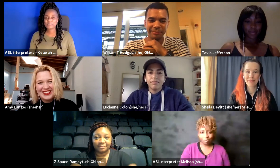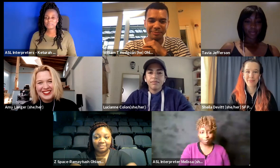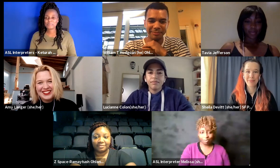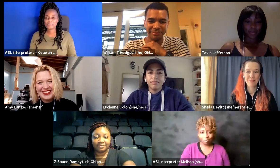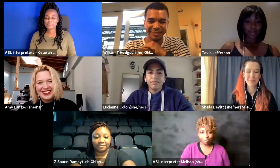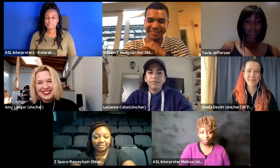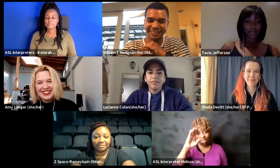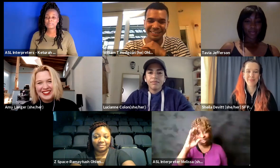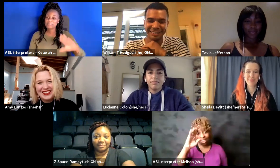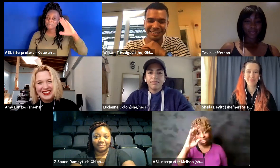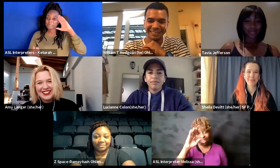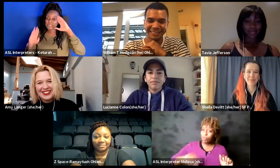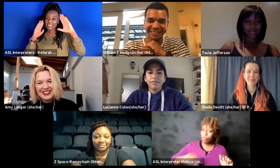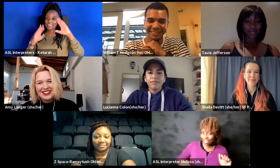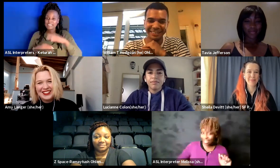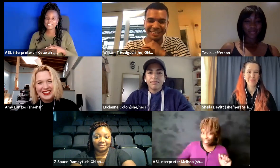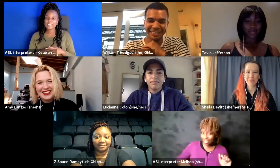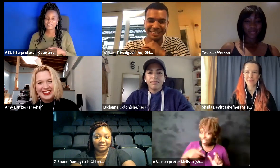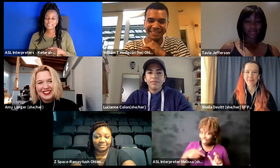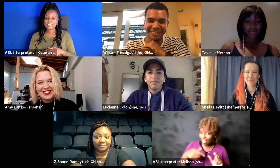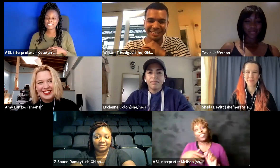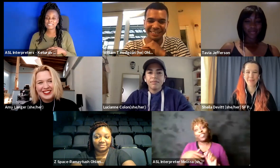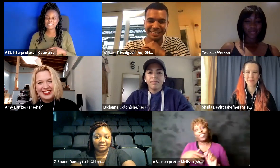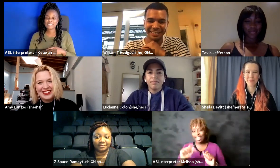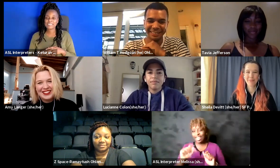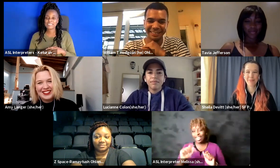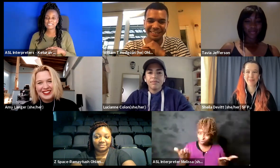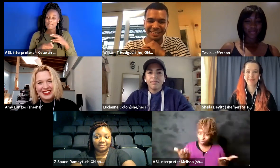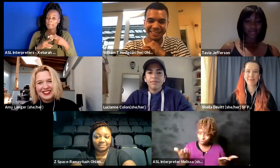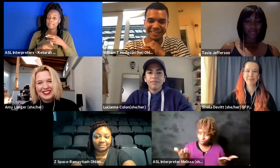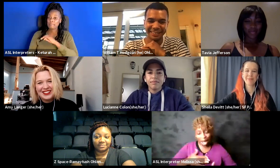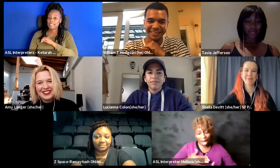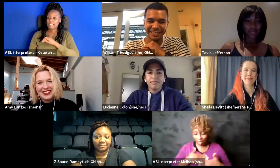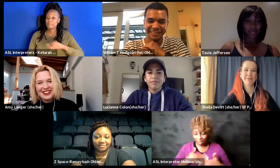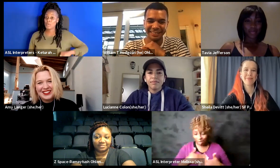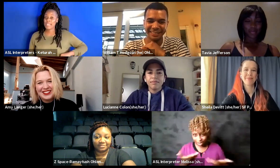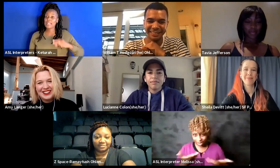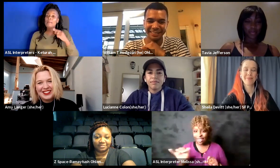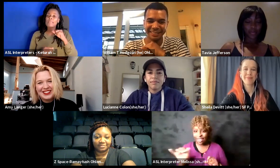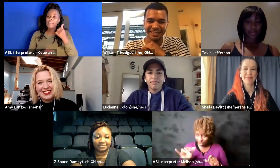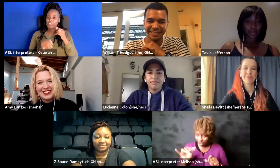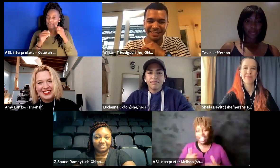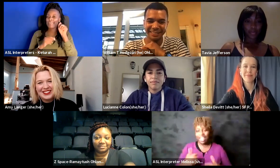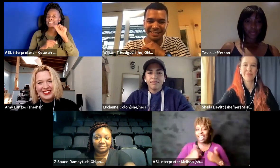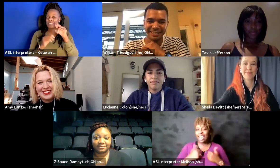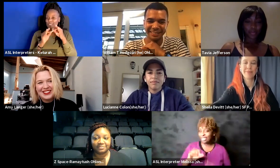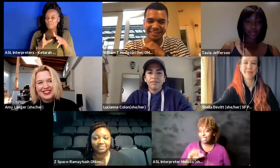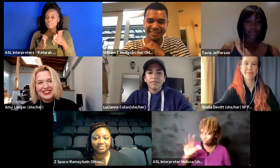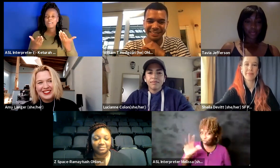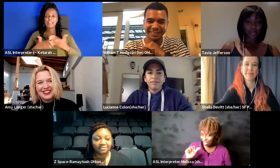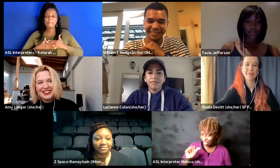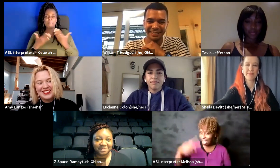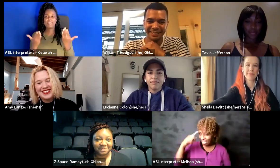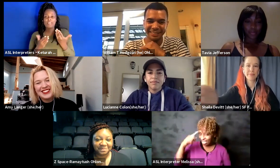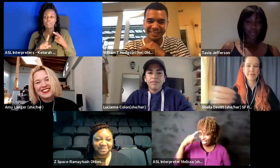Hi, I'm Melissa McQueen. I'm one of the other ASL interpreters here. I'm happy to be here as well. I live in South